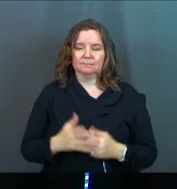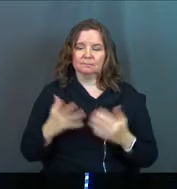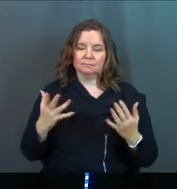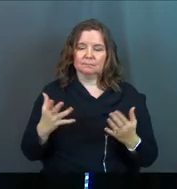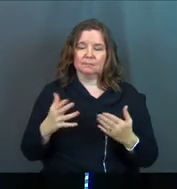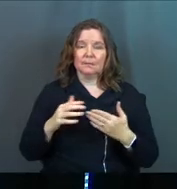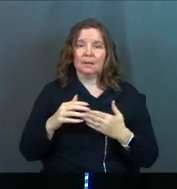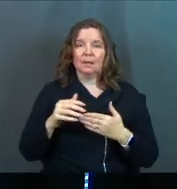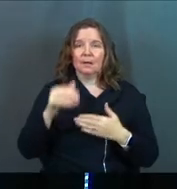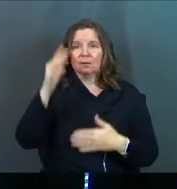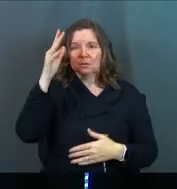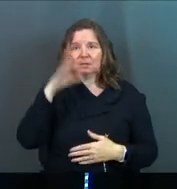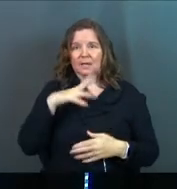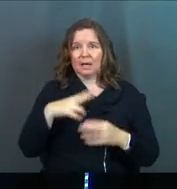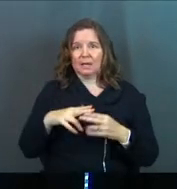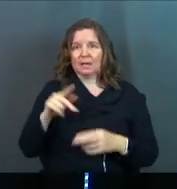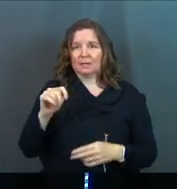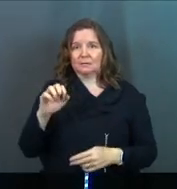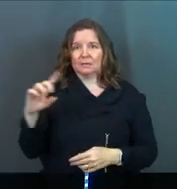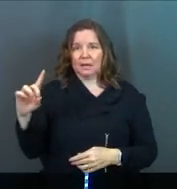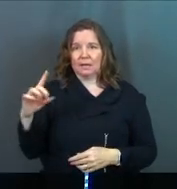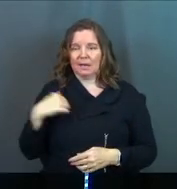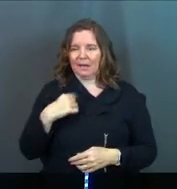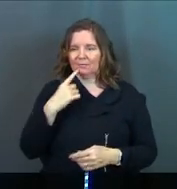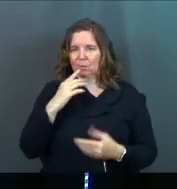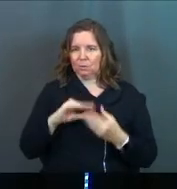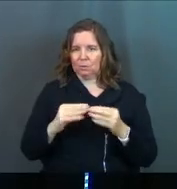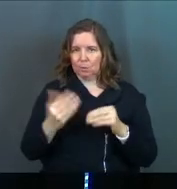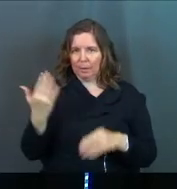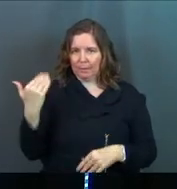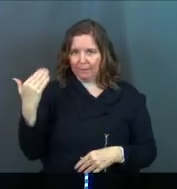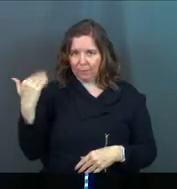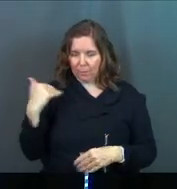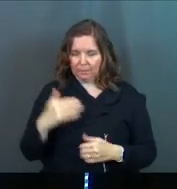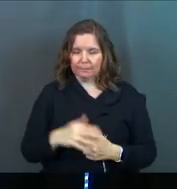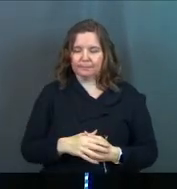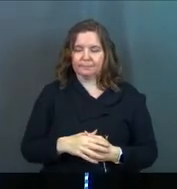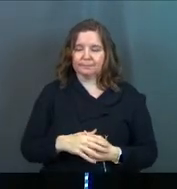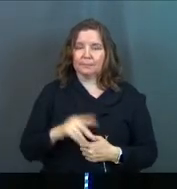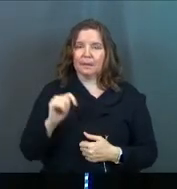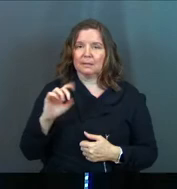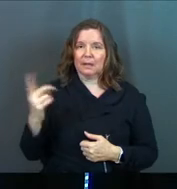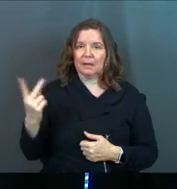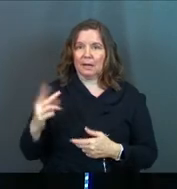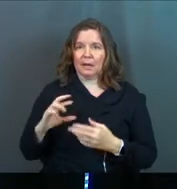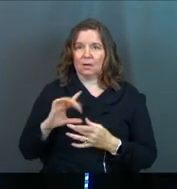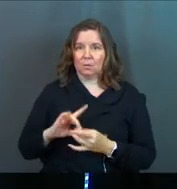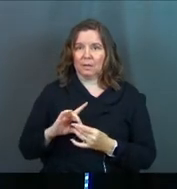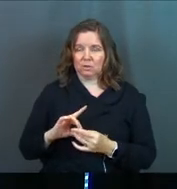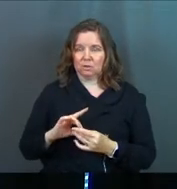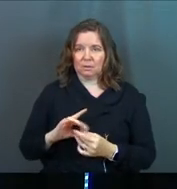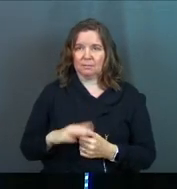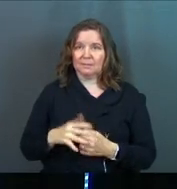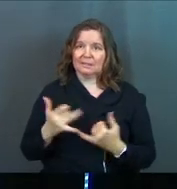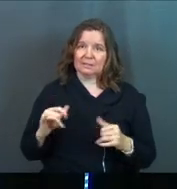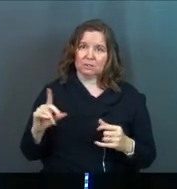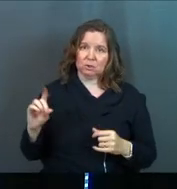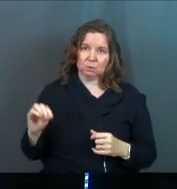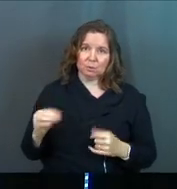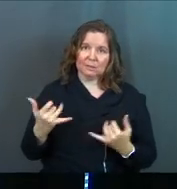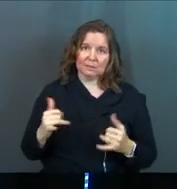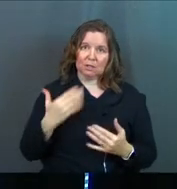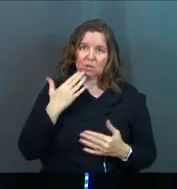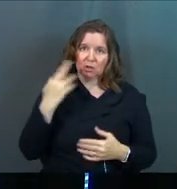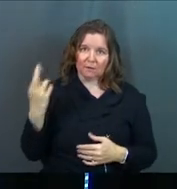A guy named Todd, I've told this story before. Todd and I had a relationship, still do,